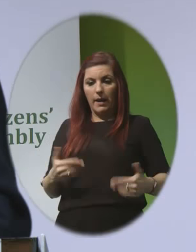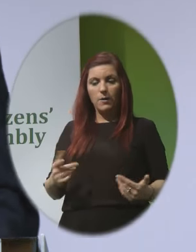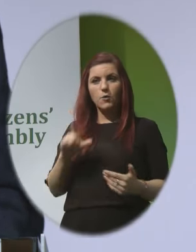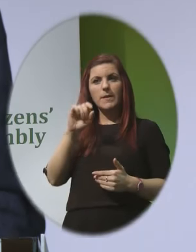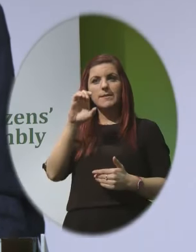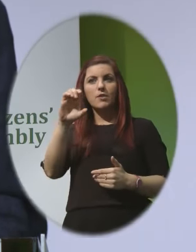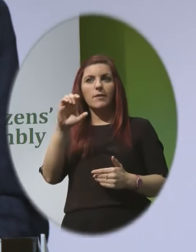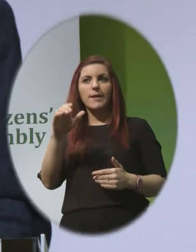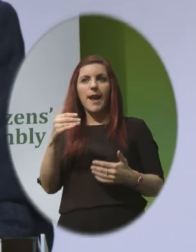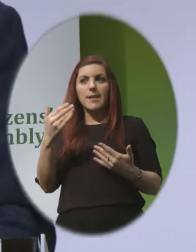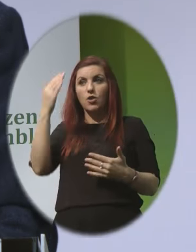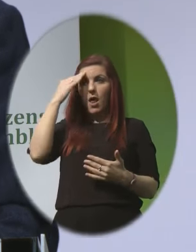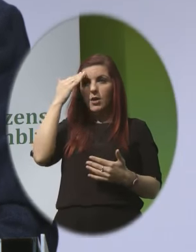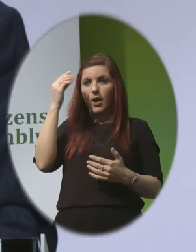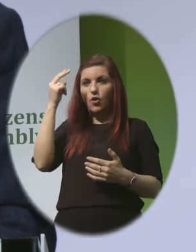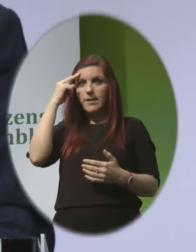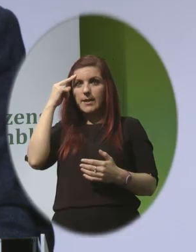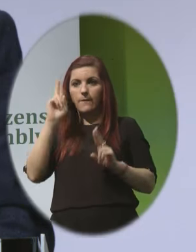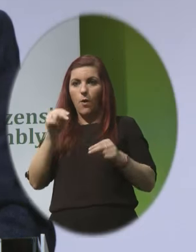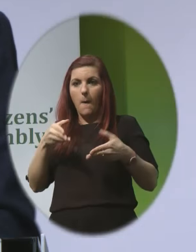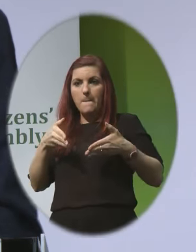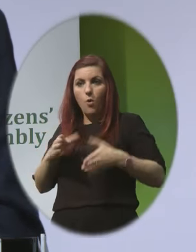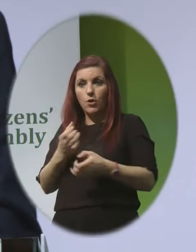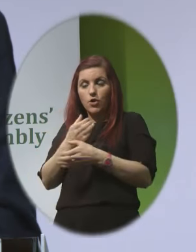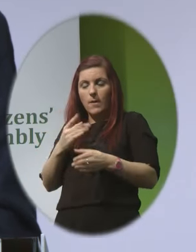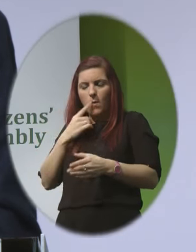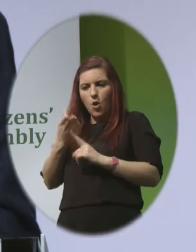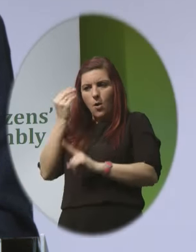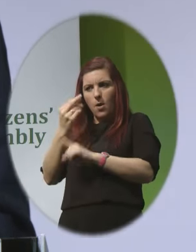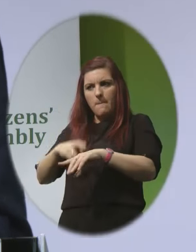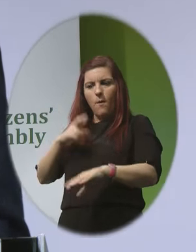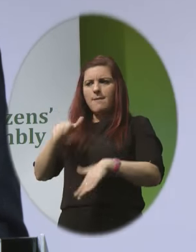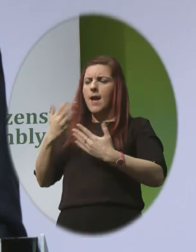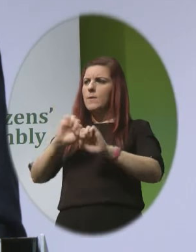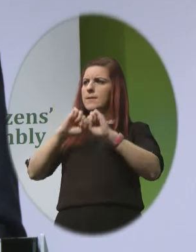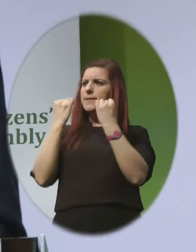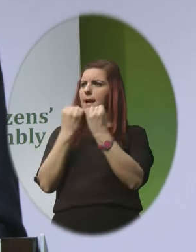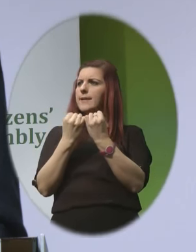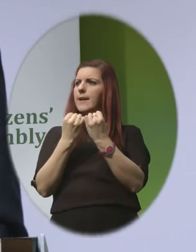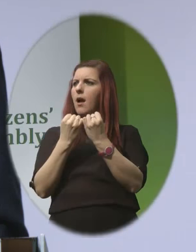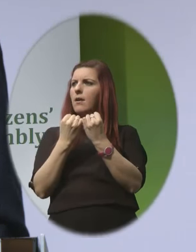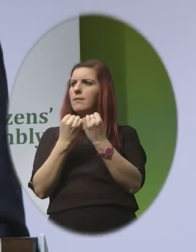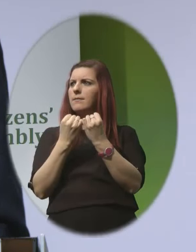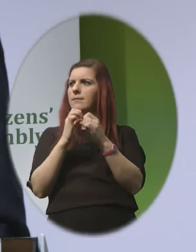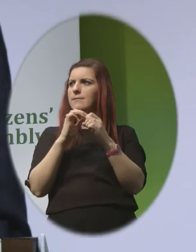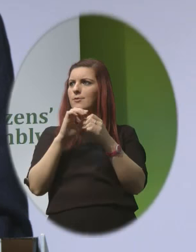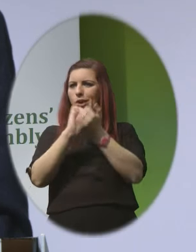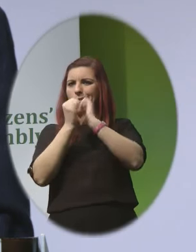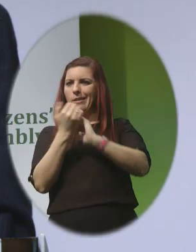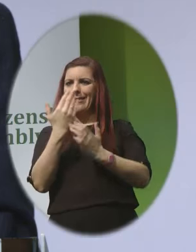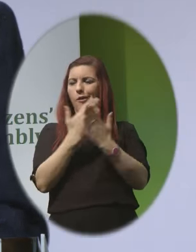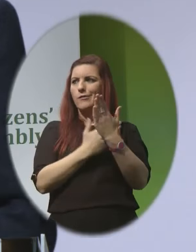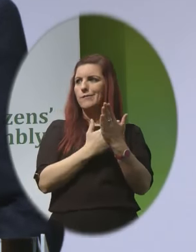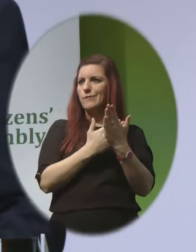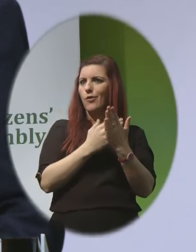Even as our knowledge and understanding of the unborn child grew Did societies begin to decriminalise abortion Initially